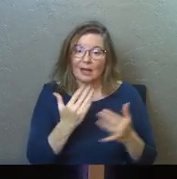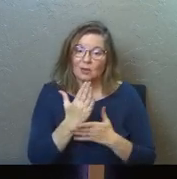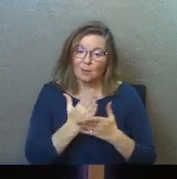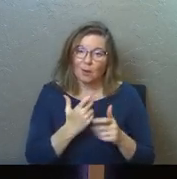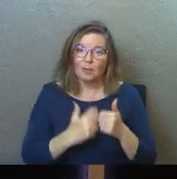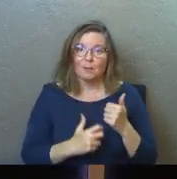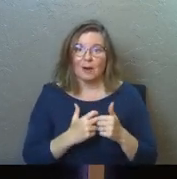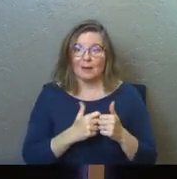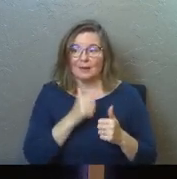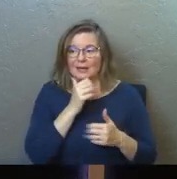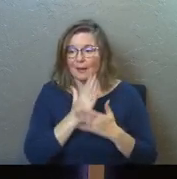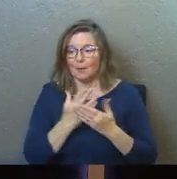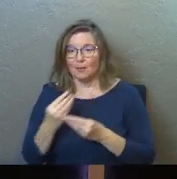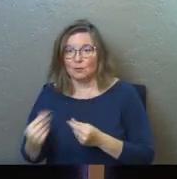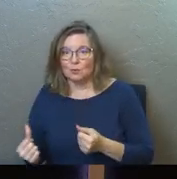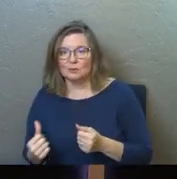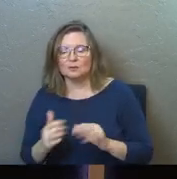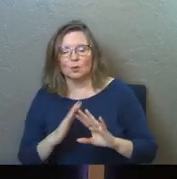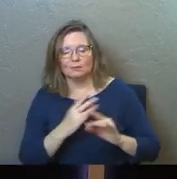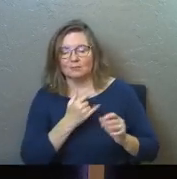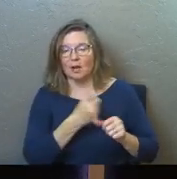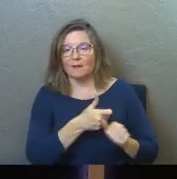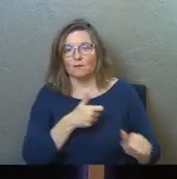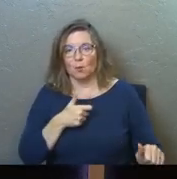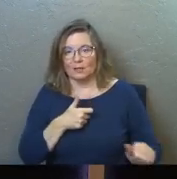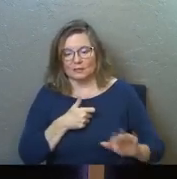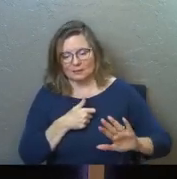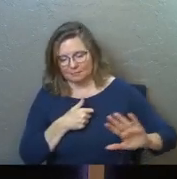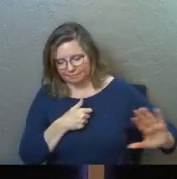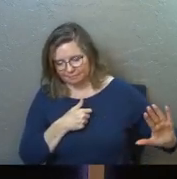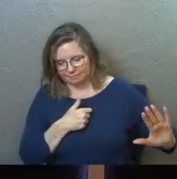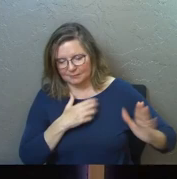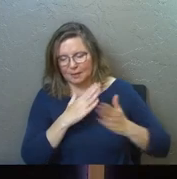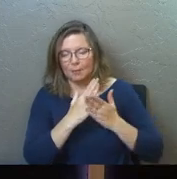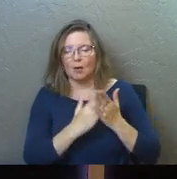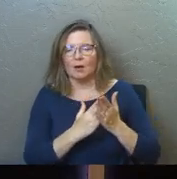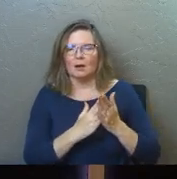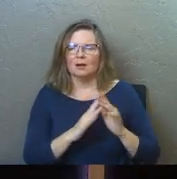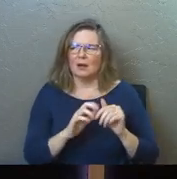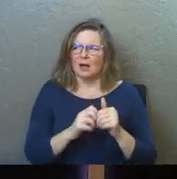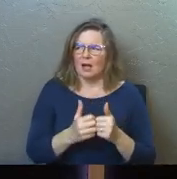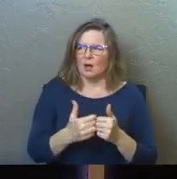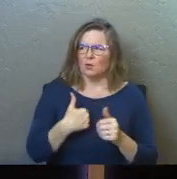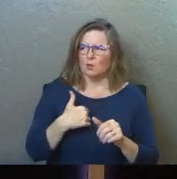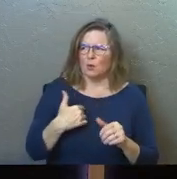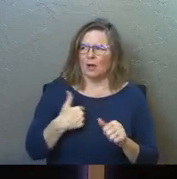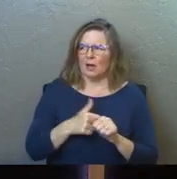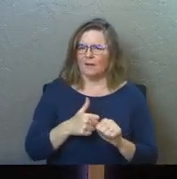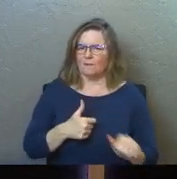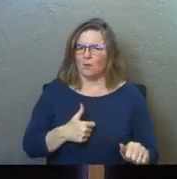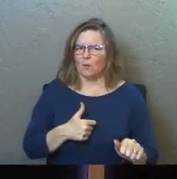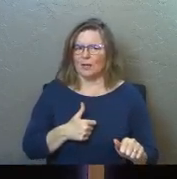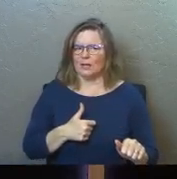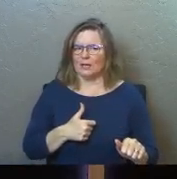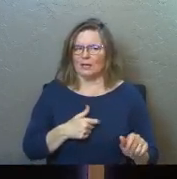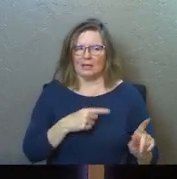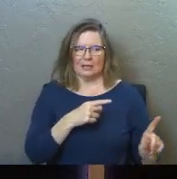you're part of the problem instead of part of the solution. So simple avoidance is part of it. And you're like, how in the world do I avoid?